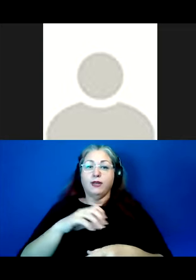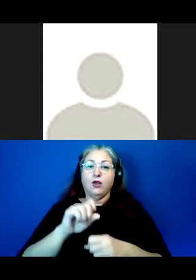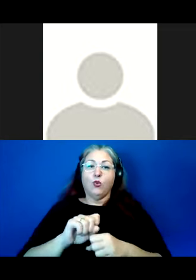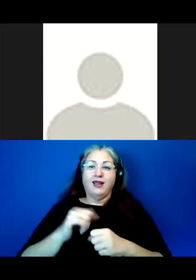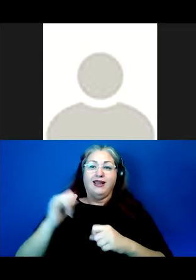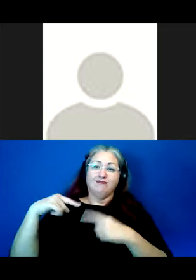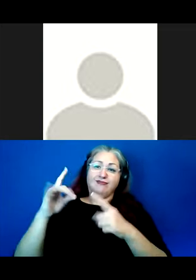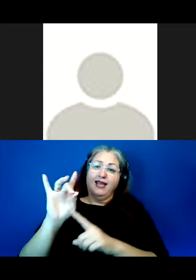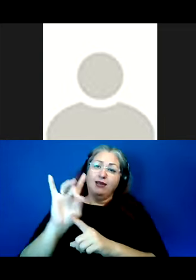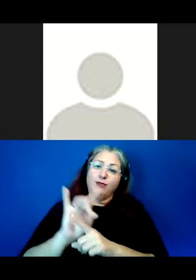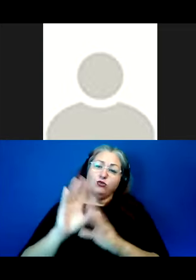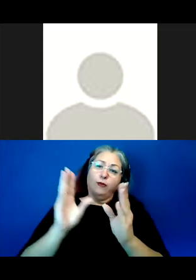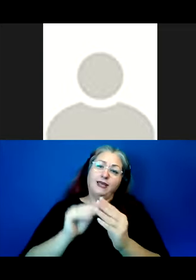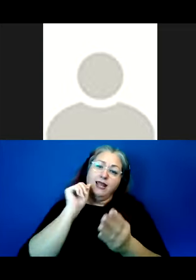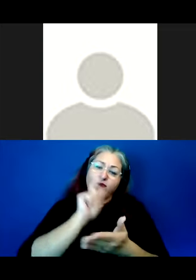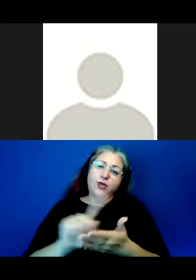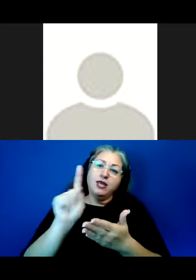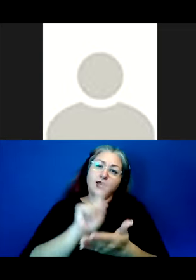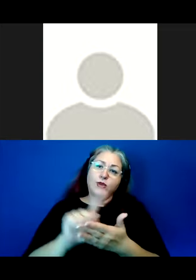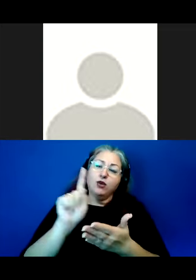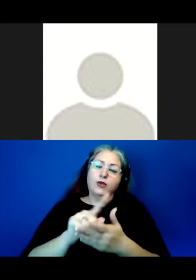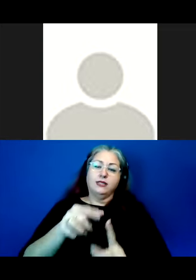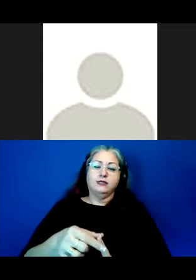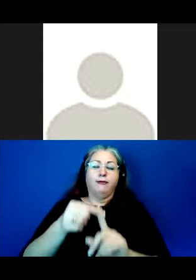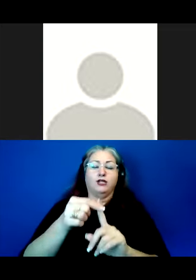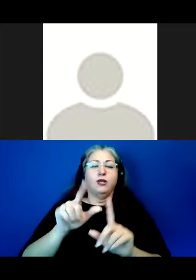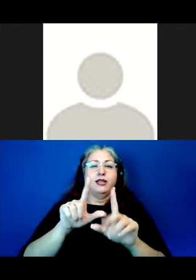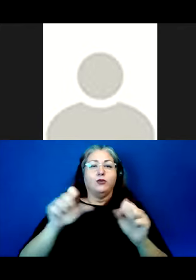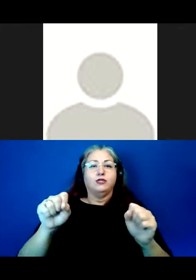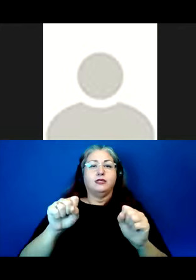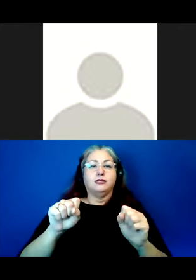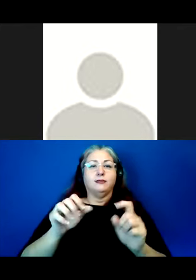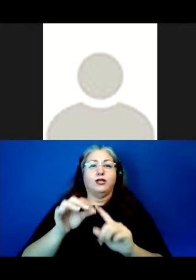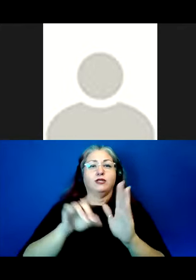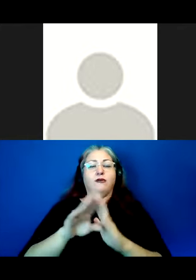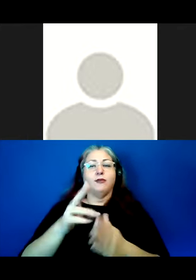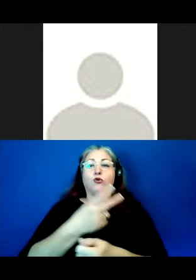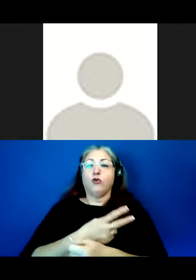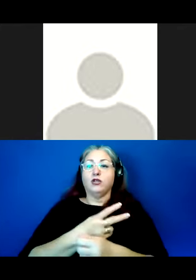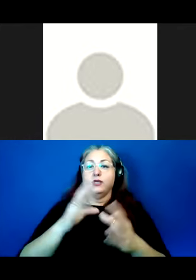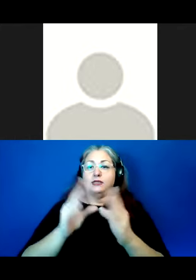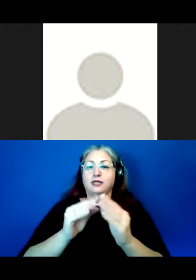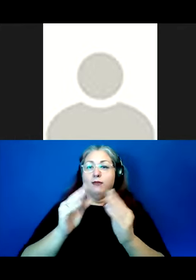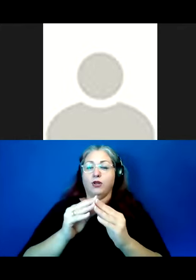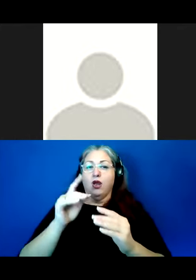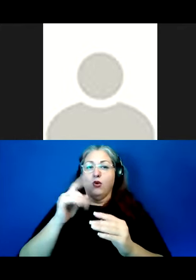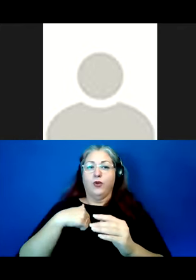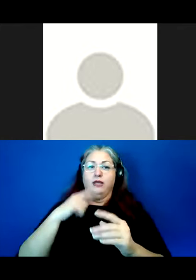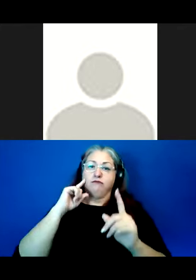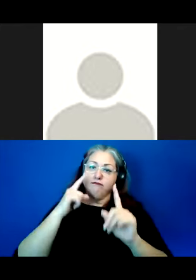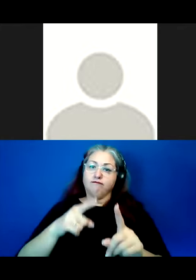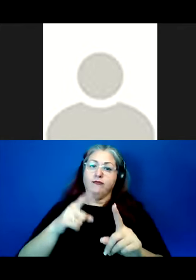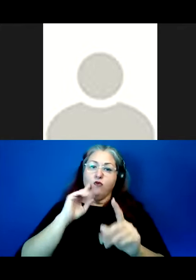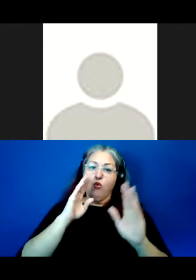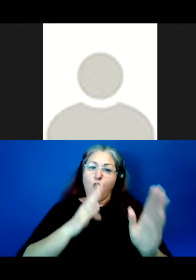months, meeting weekly in the Special Linguistics Professional Development Graduate Seminar we have for the very purpose of